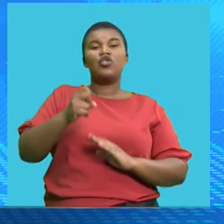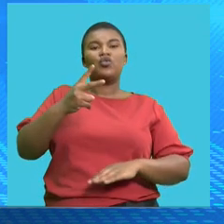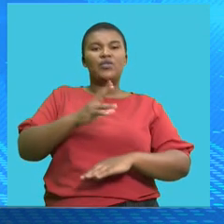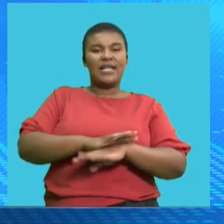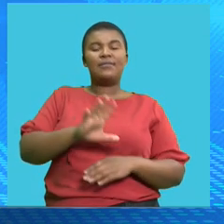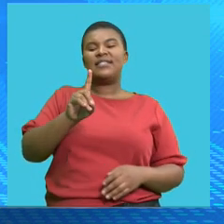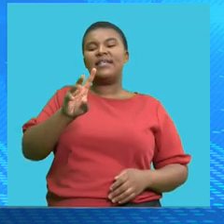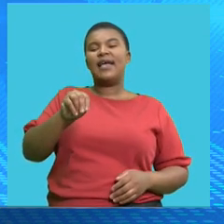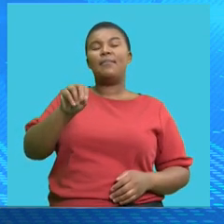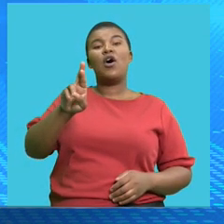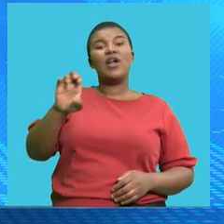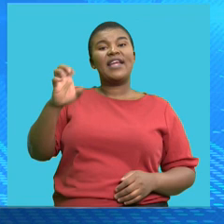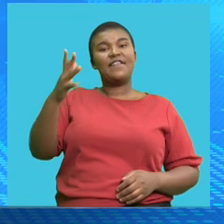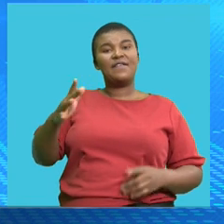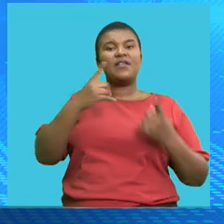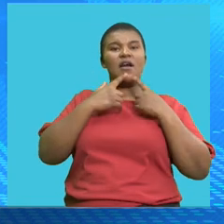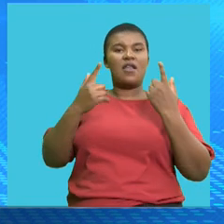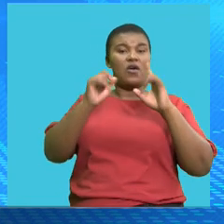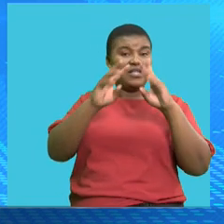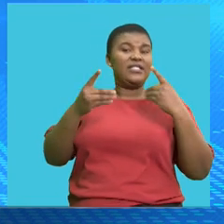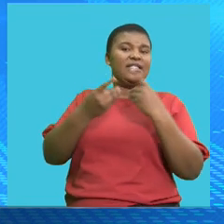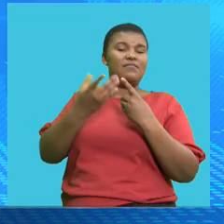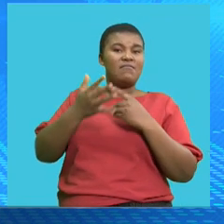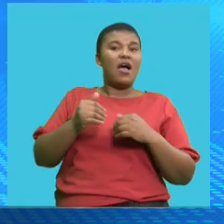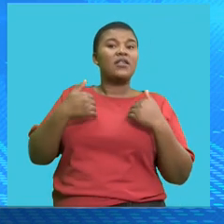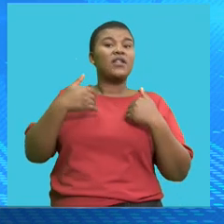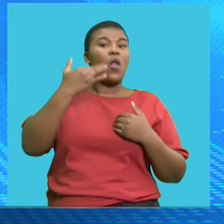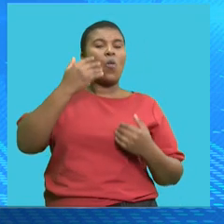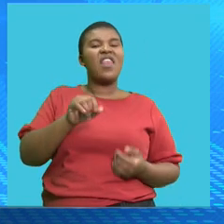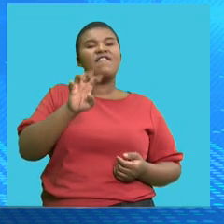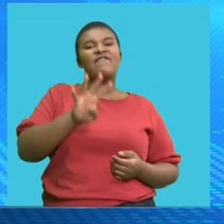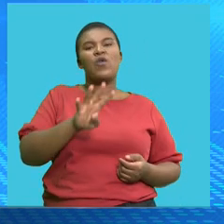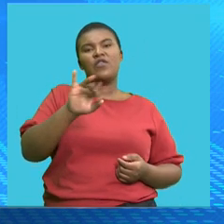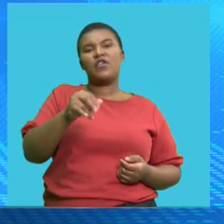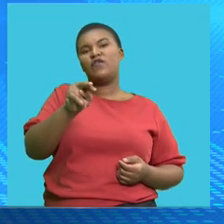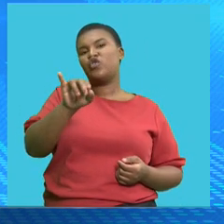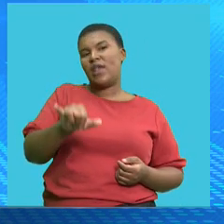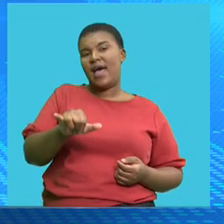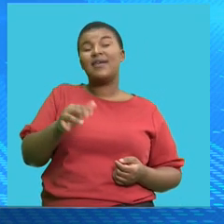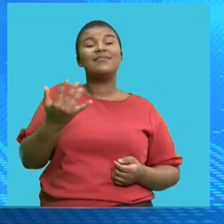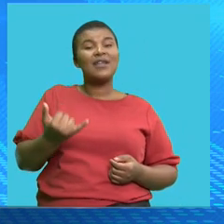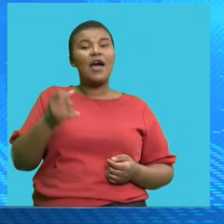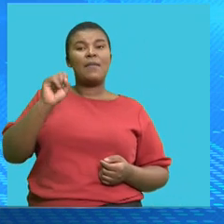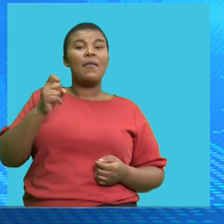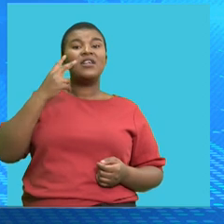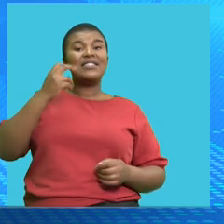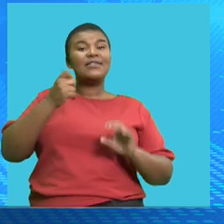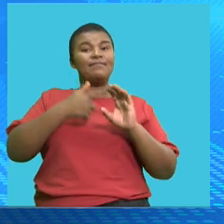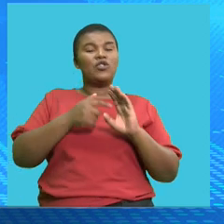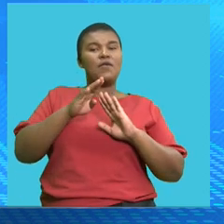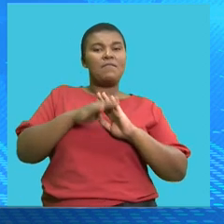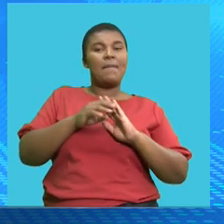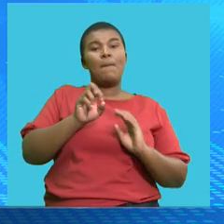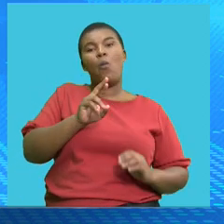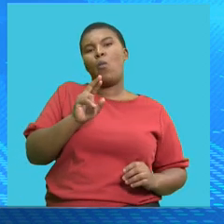of mineral resources and energy will be effective on the 4th of july where we will see that petrol prices will drop by